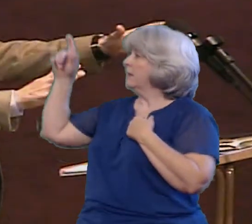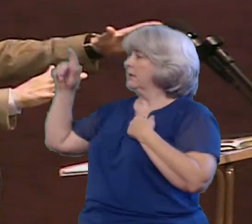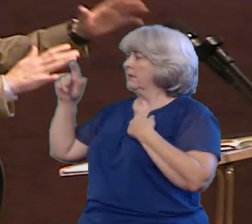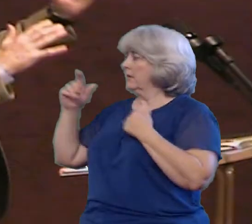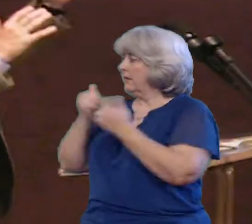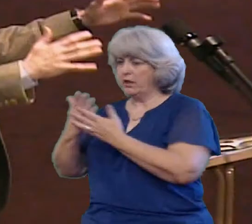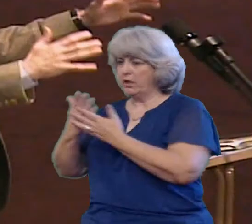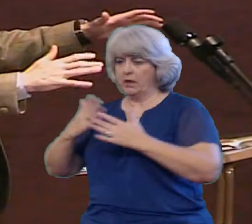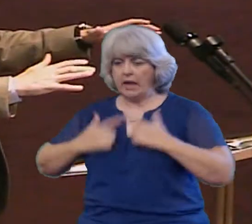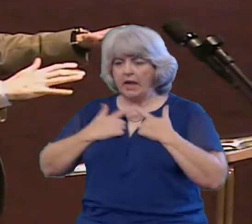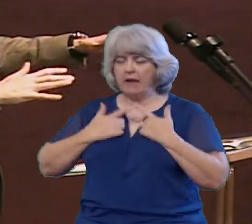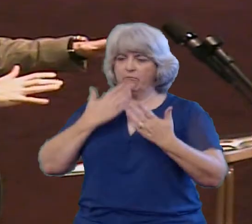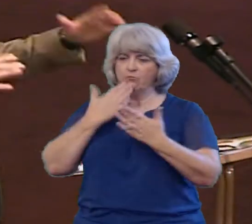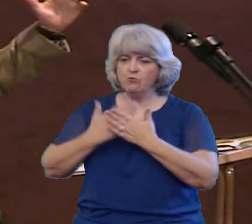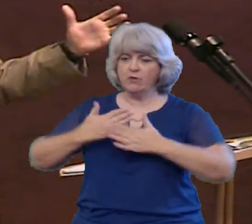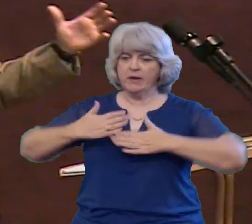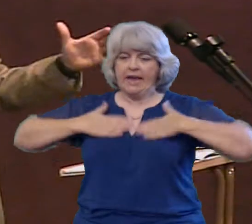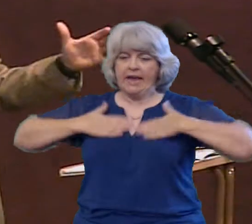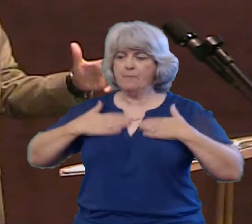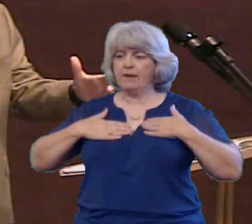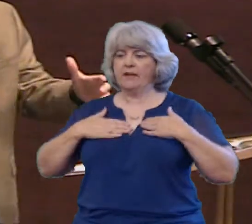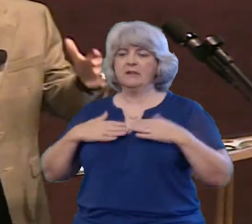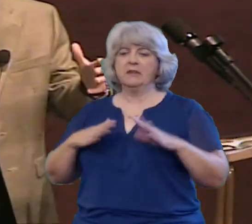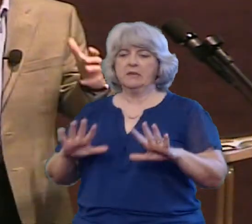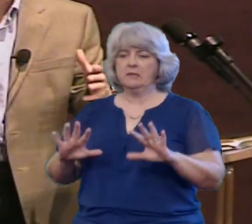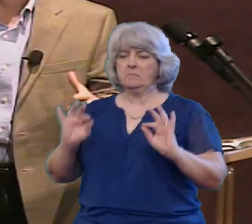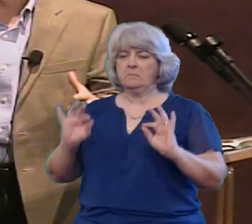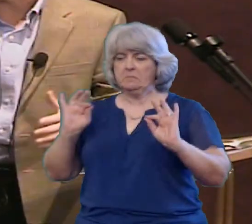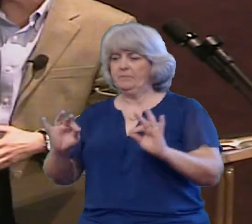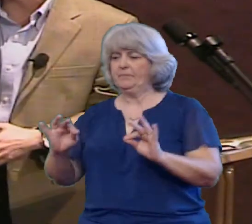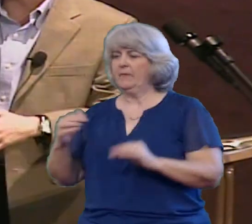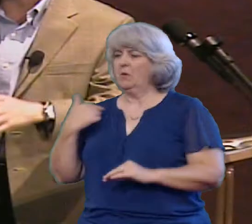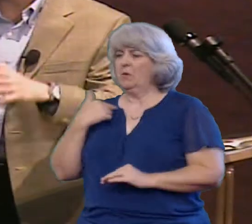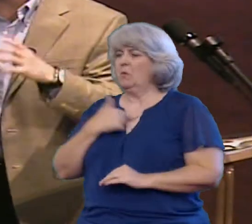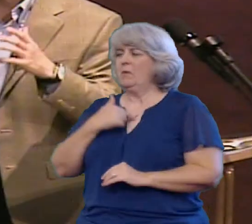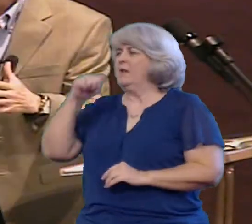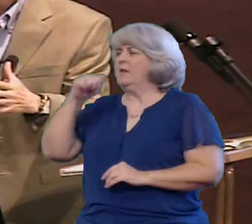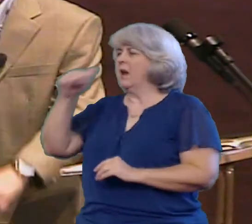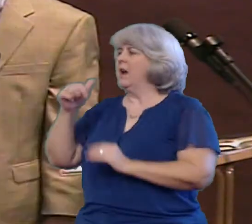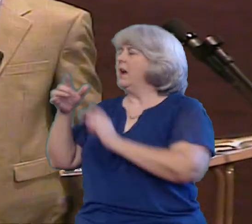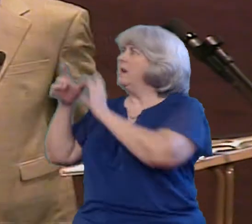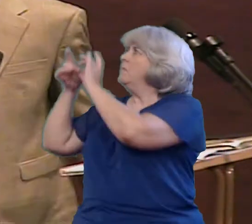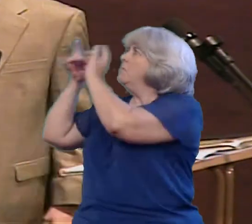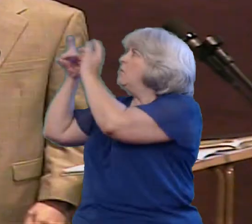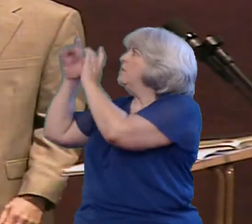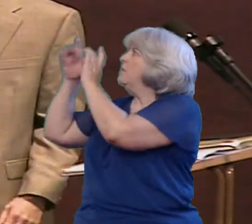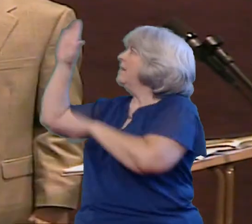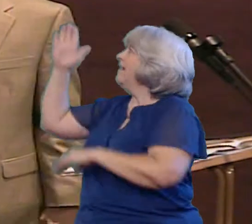right in our lives and things are perfect We don't take the time to make it personal with him to just say thank you